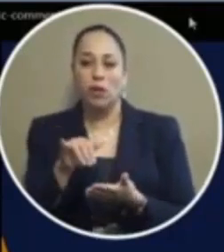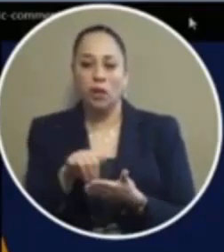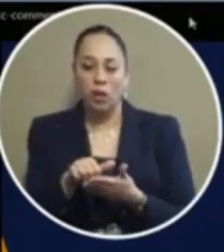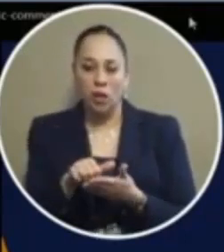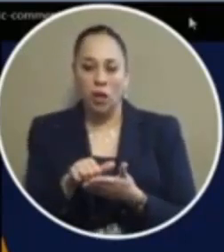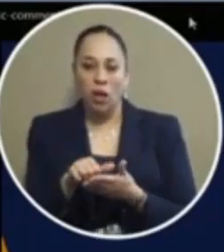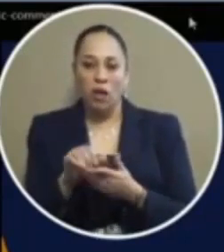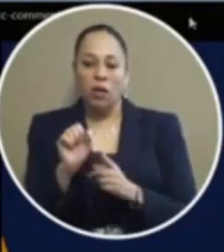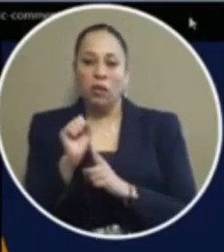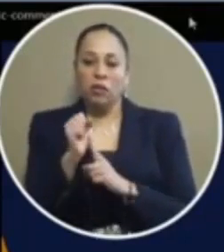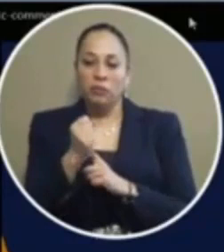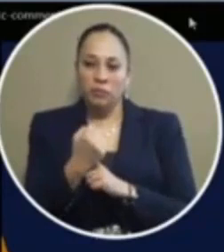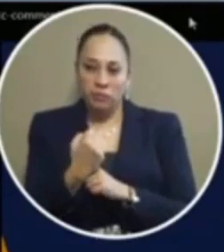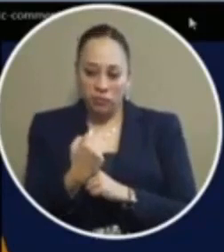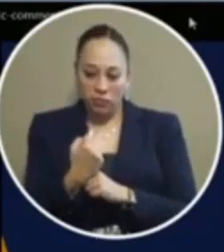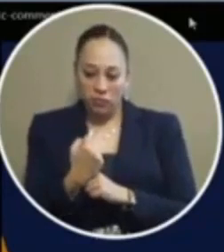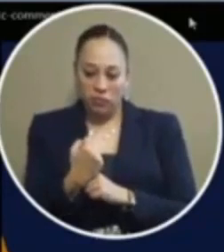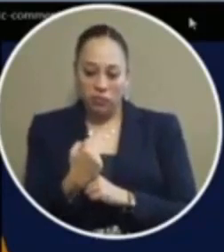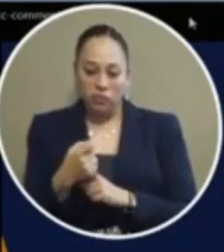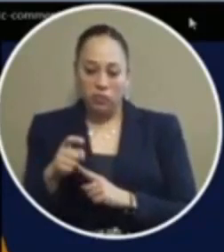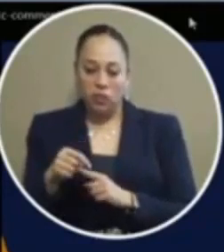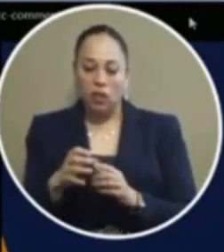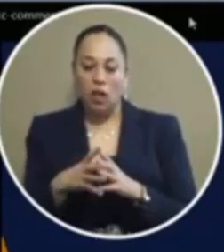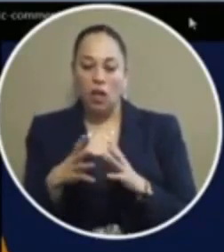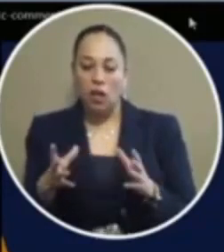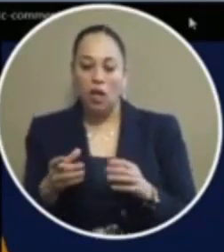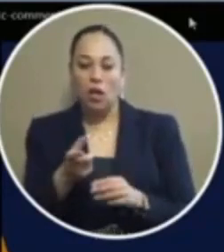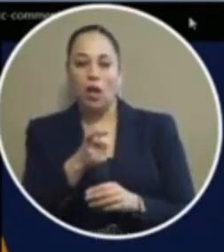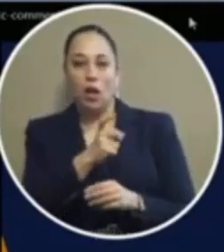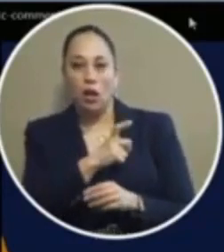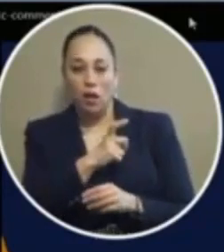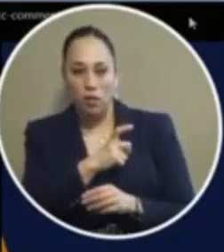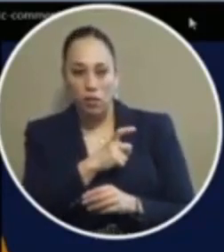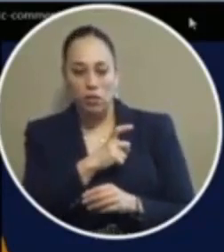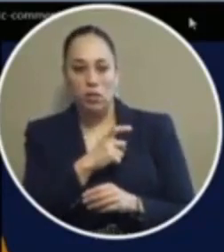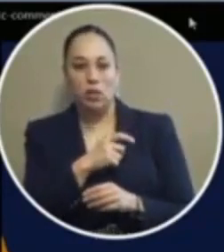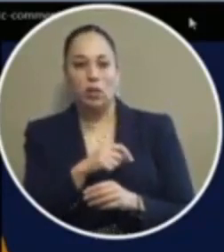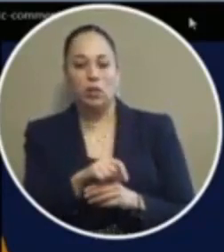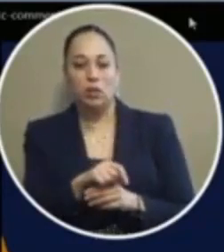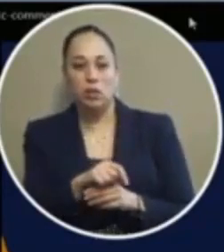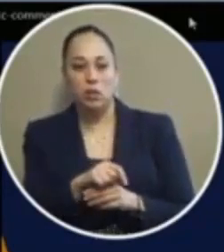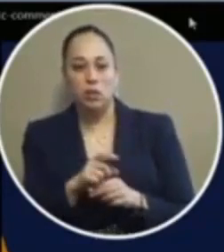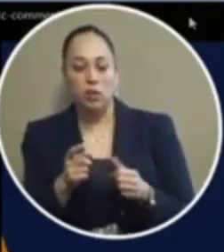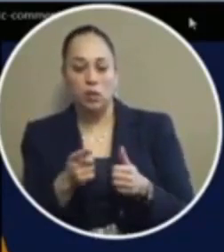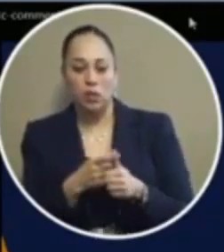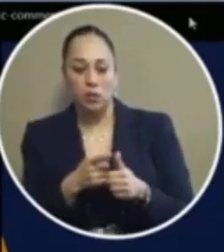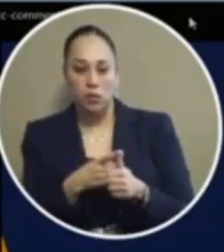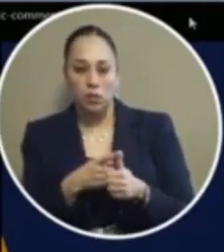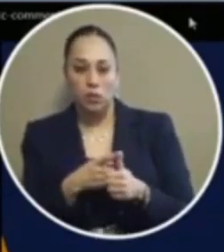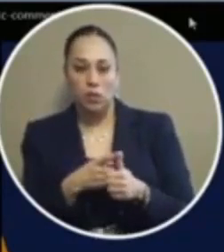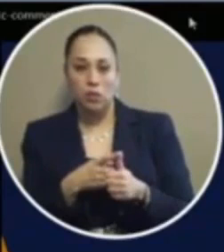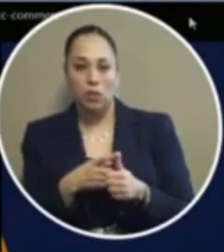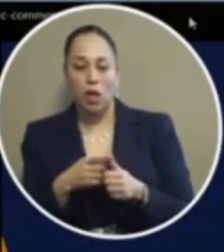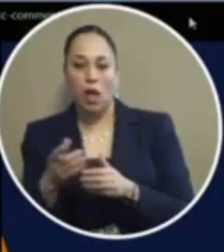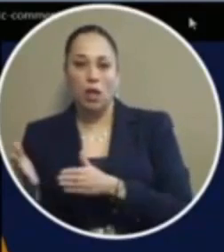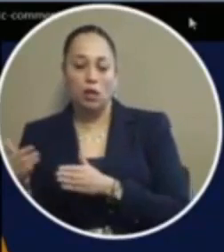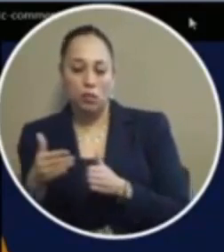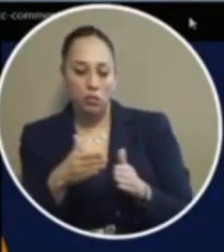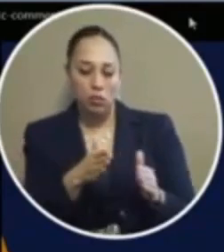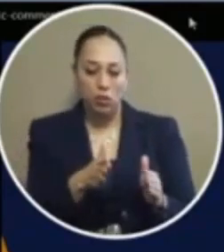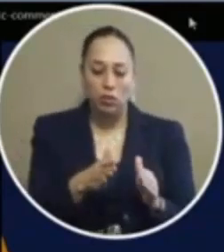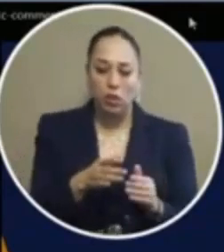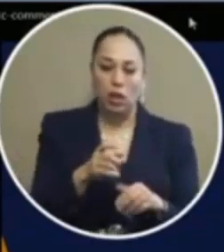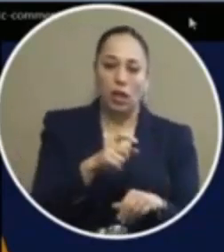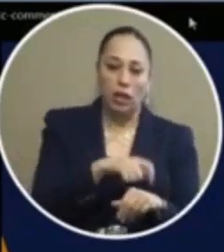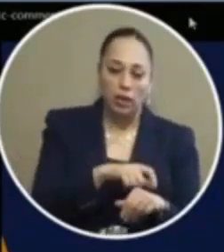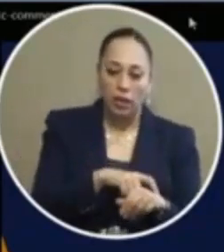situation i mean there's so much more where offices could be needed and be just and dispersed up versus the resting and wasting time